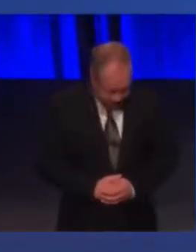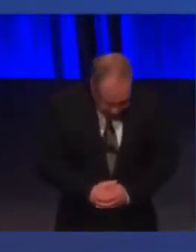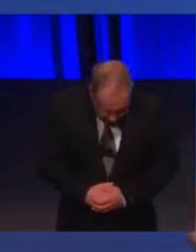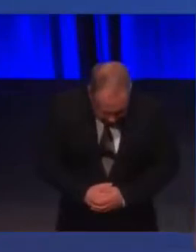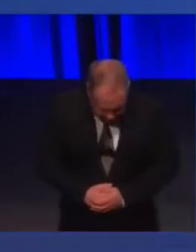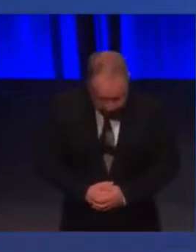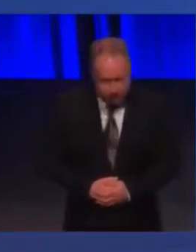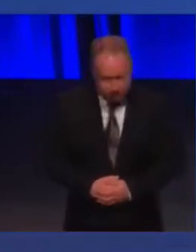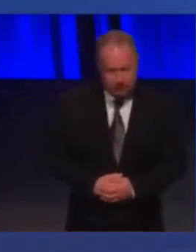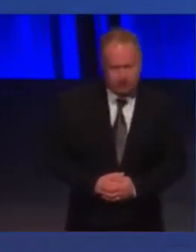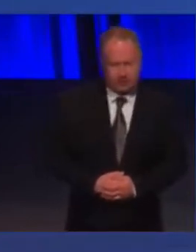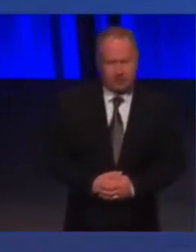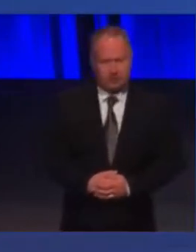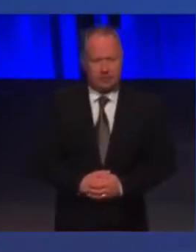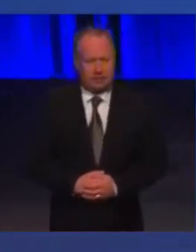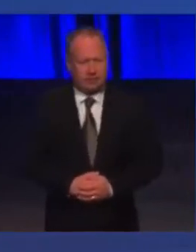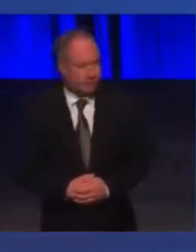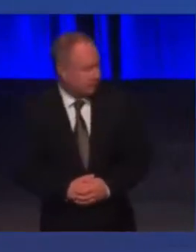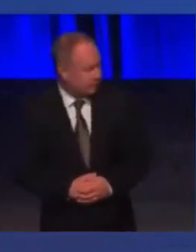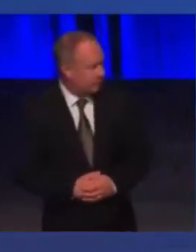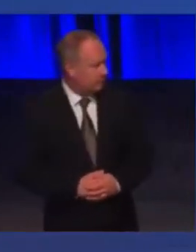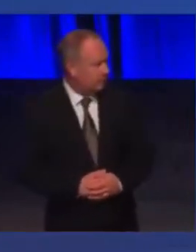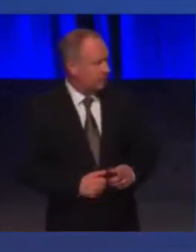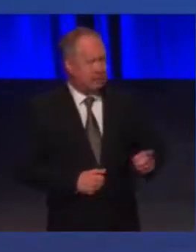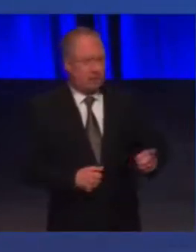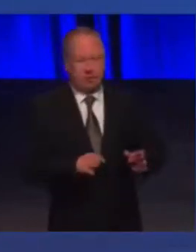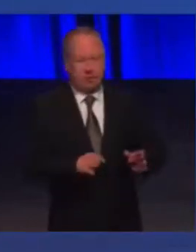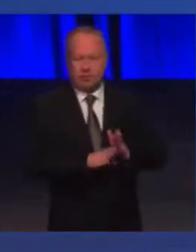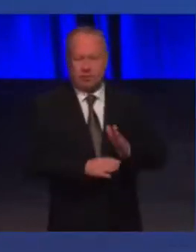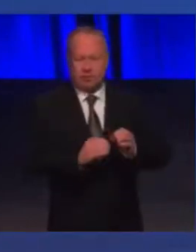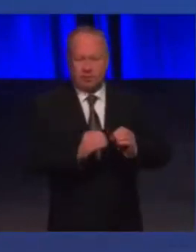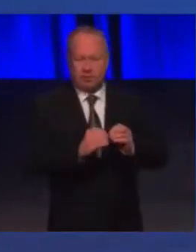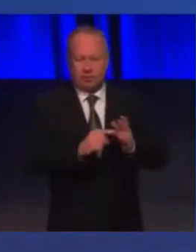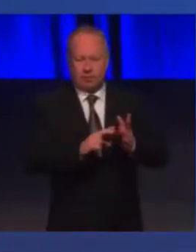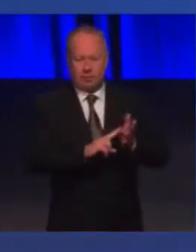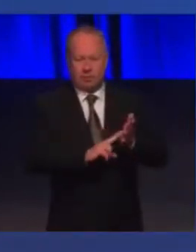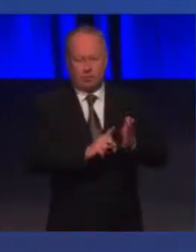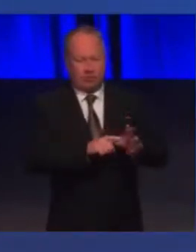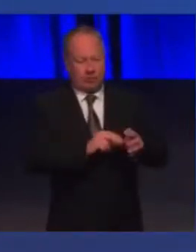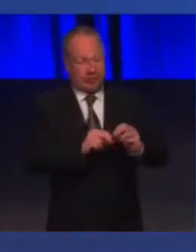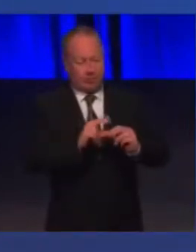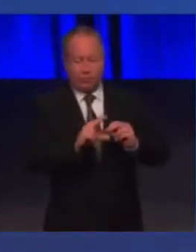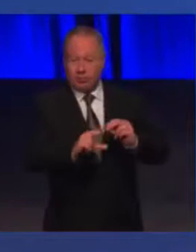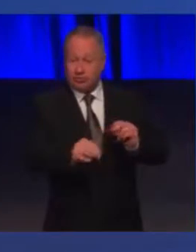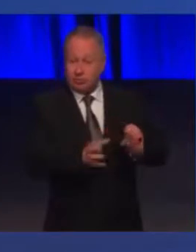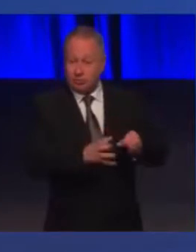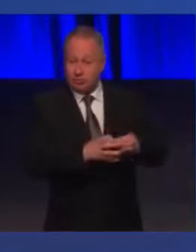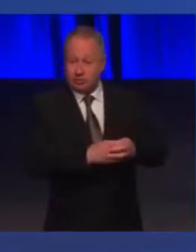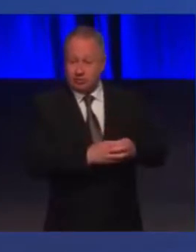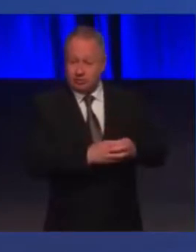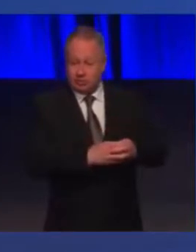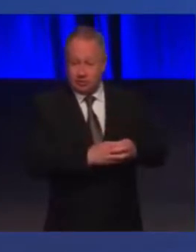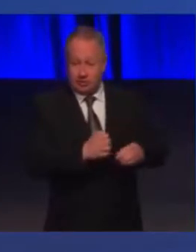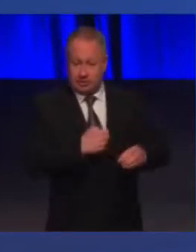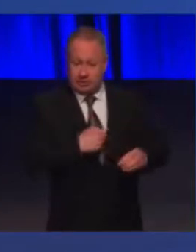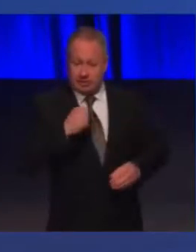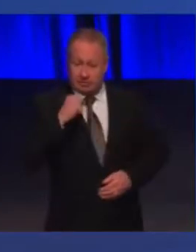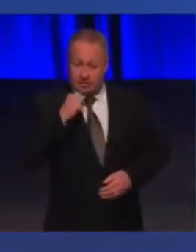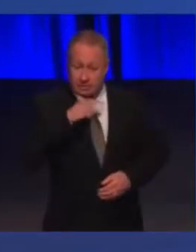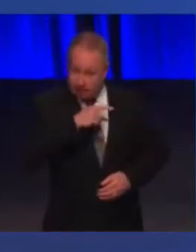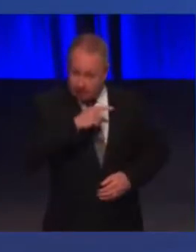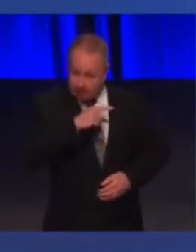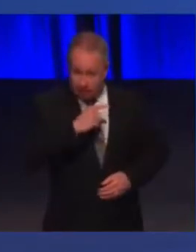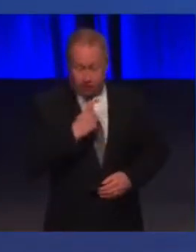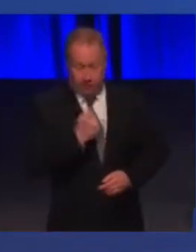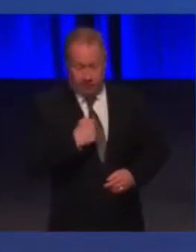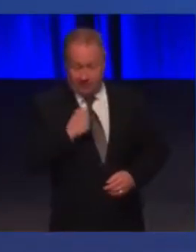I'm Chris Prosek from the Bonnybridge and Denlon Head Branch, and I speak with investment in this because my son, well, one of